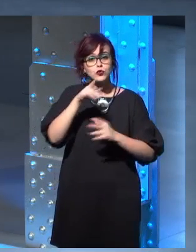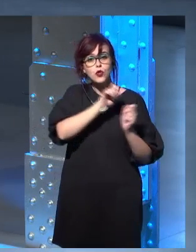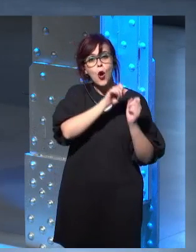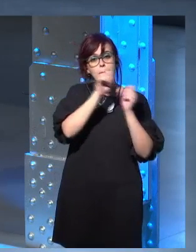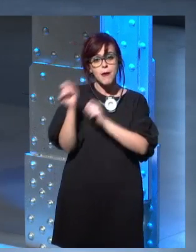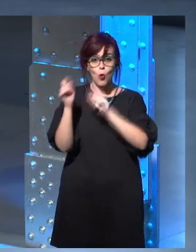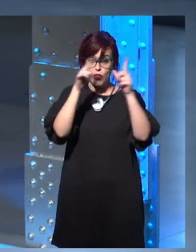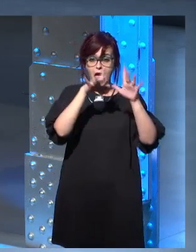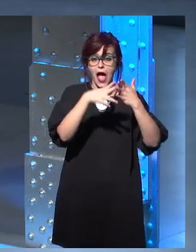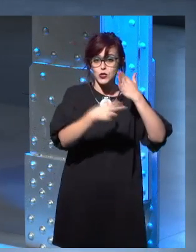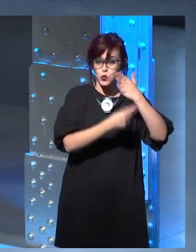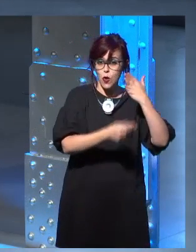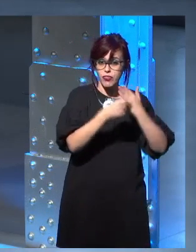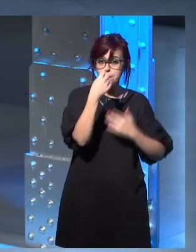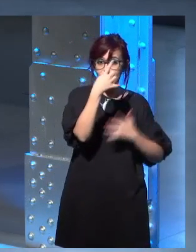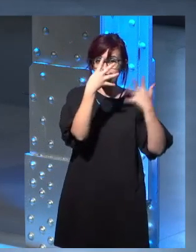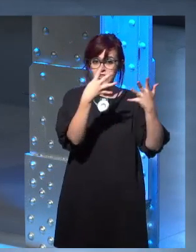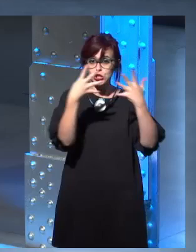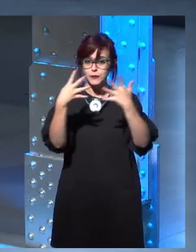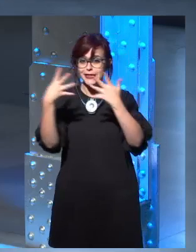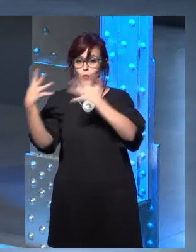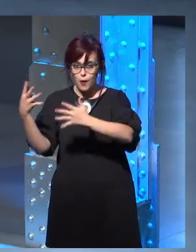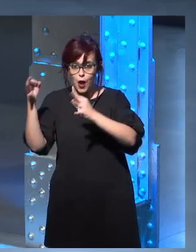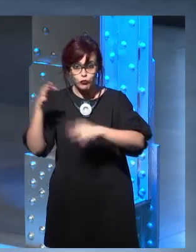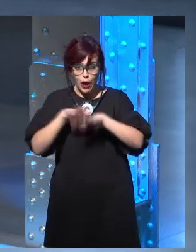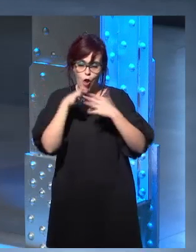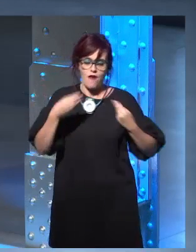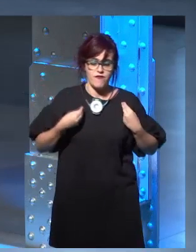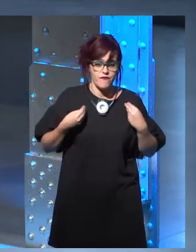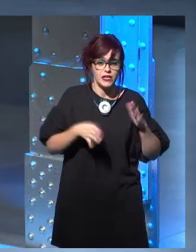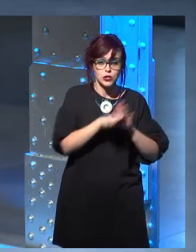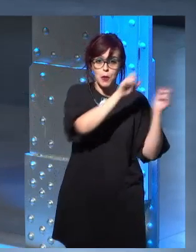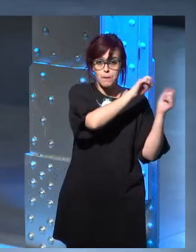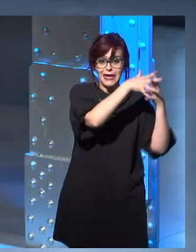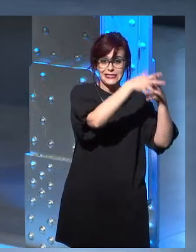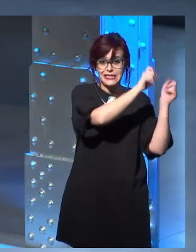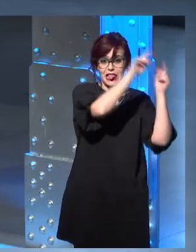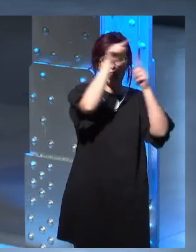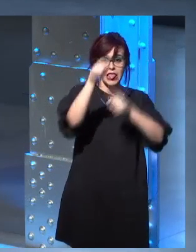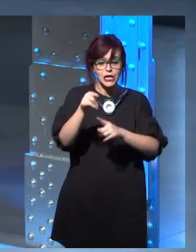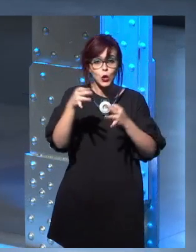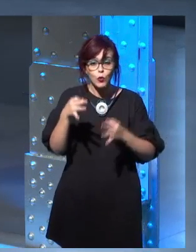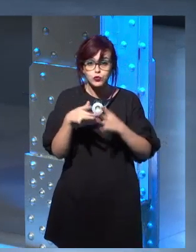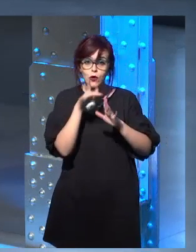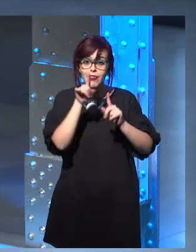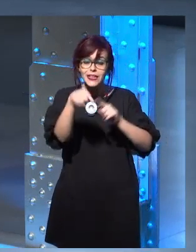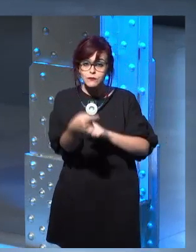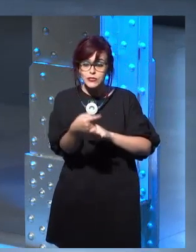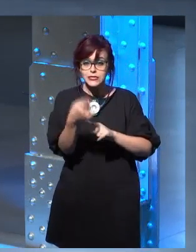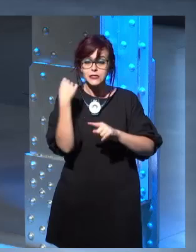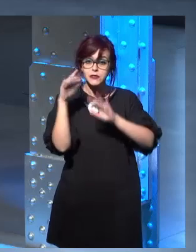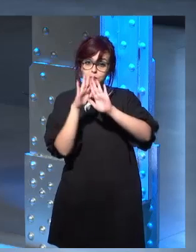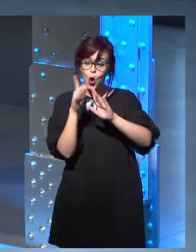and I made my first visit back to the United States in 2004. And my family